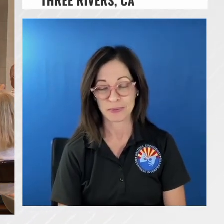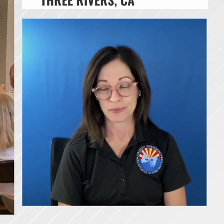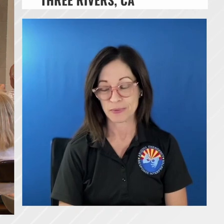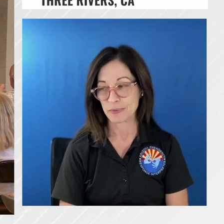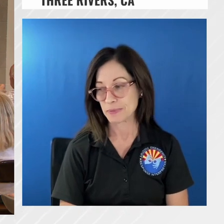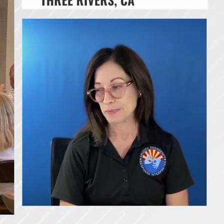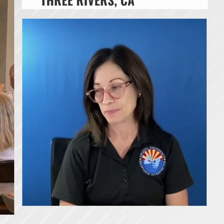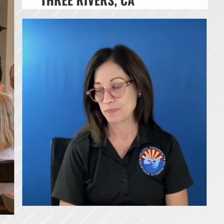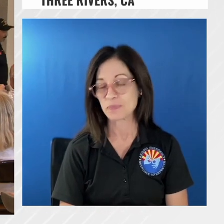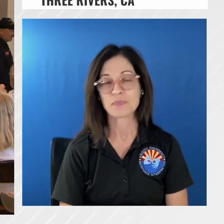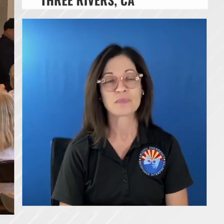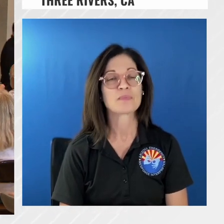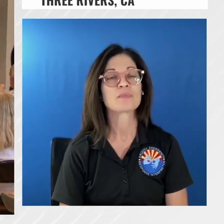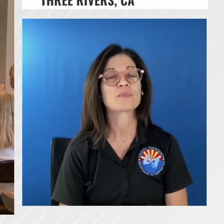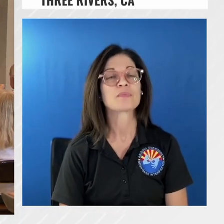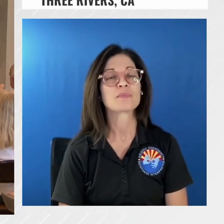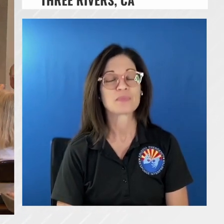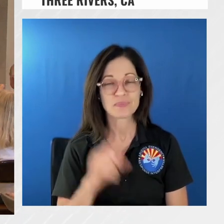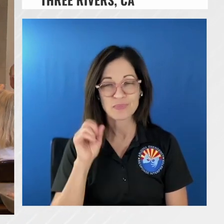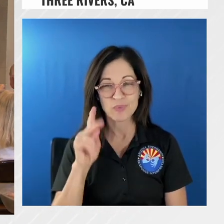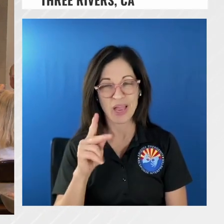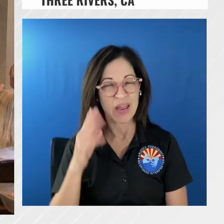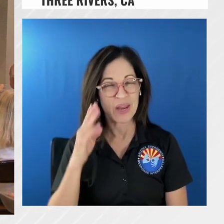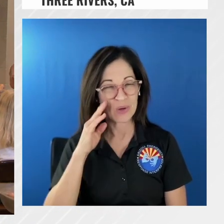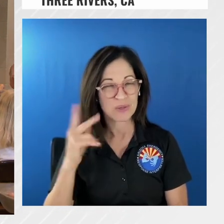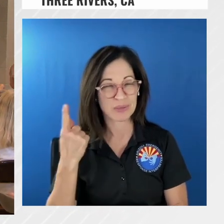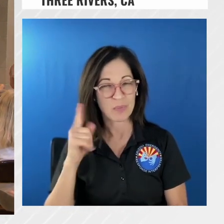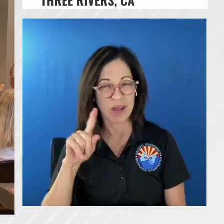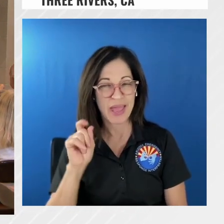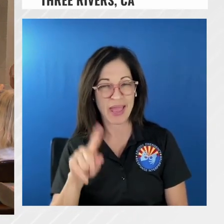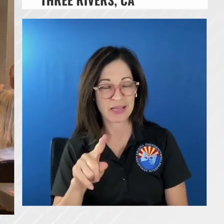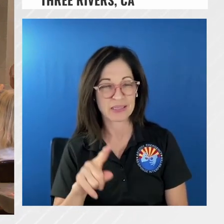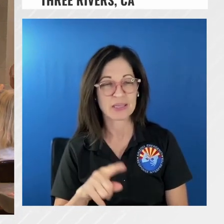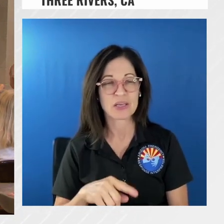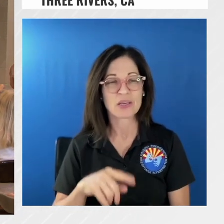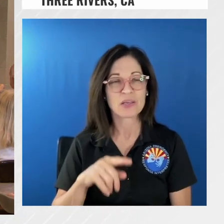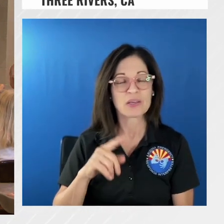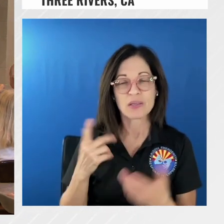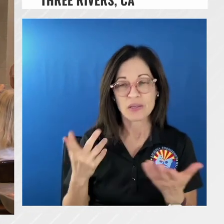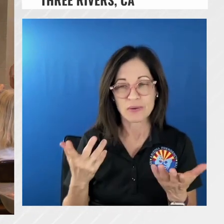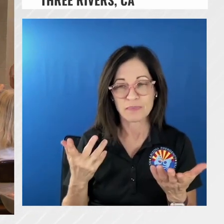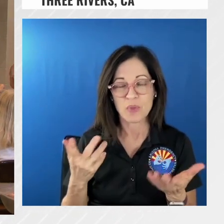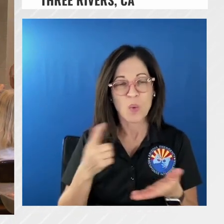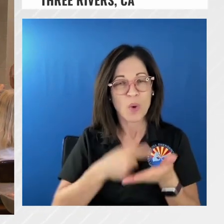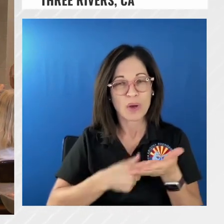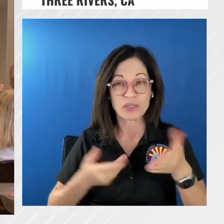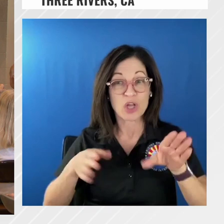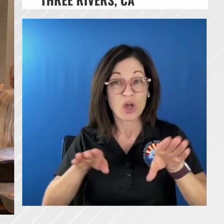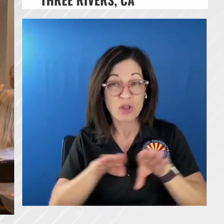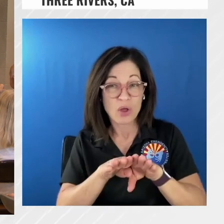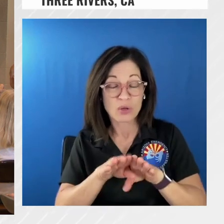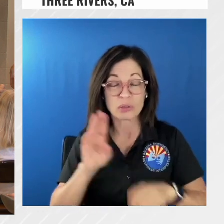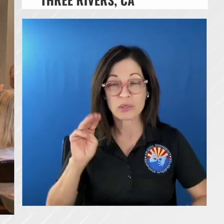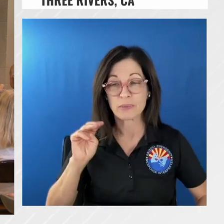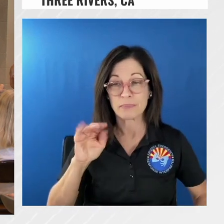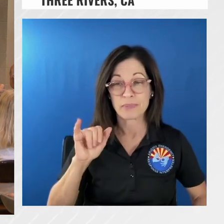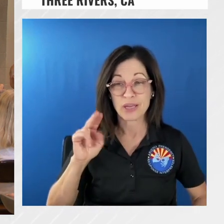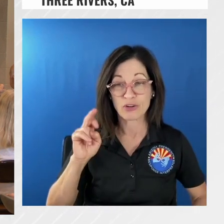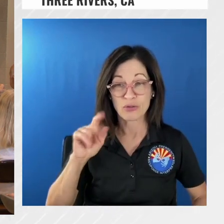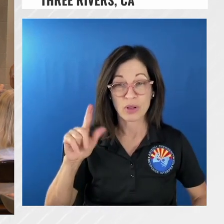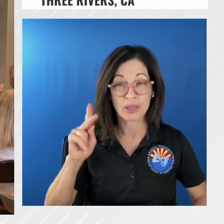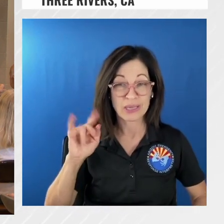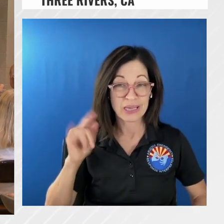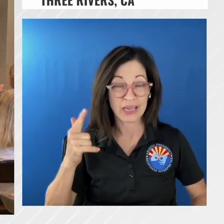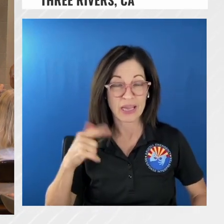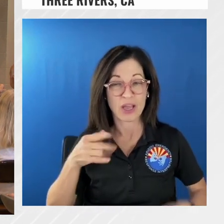okay i knew this question was coming what does it close mineral king road mean and what does that look like that's a